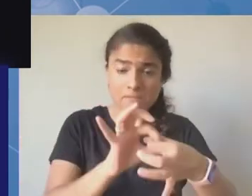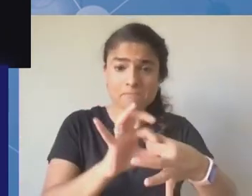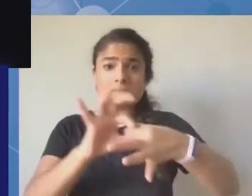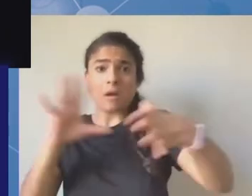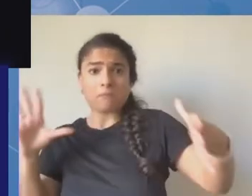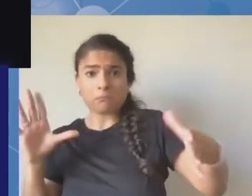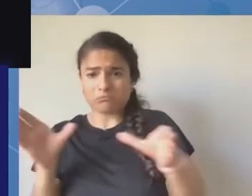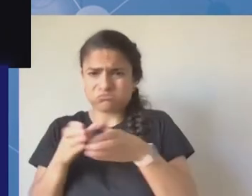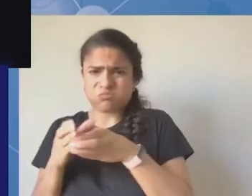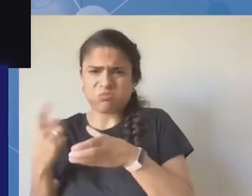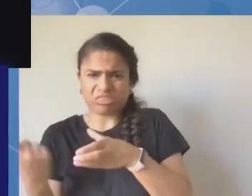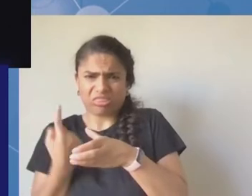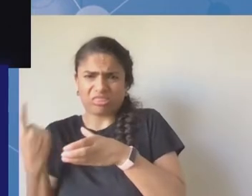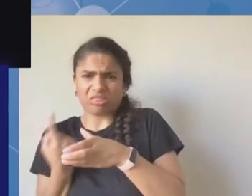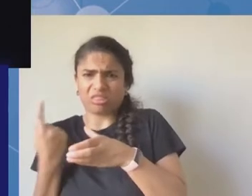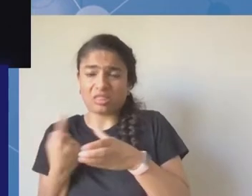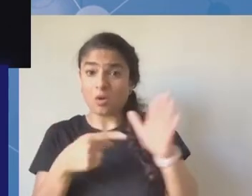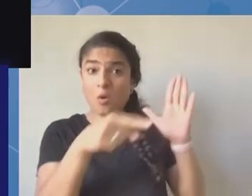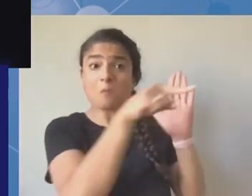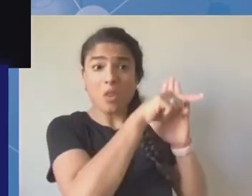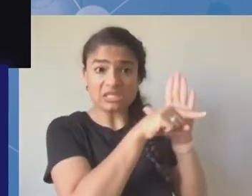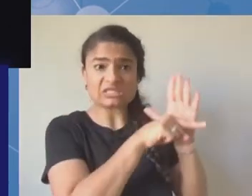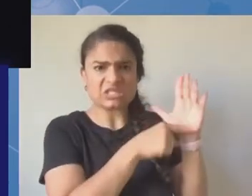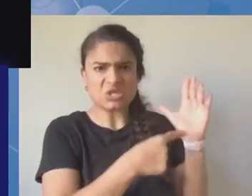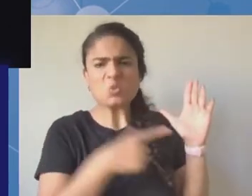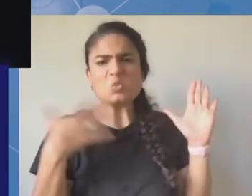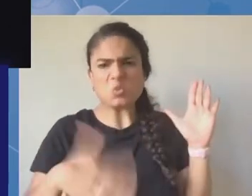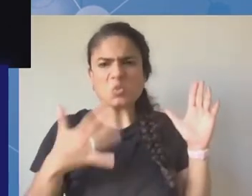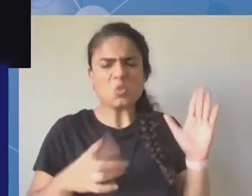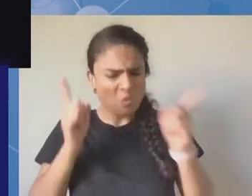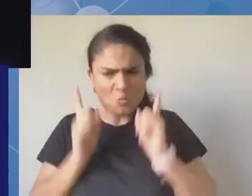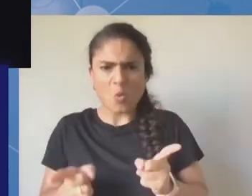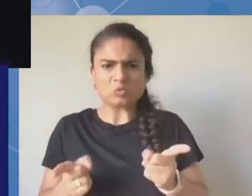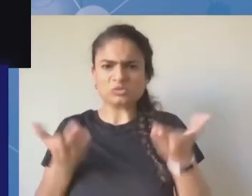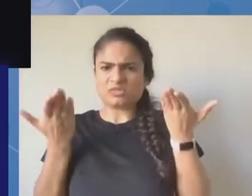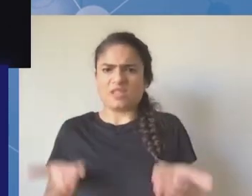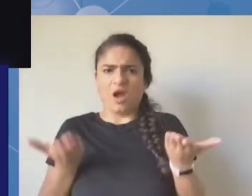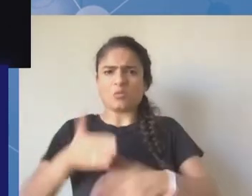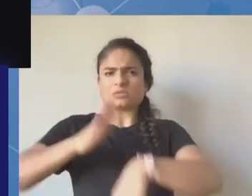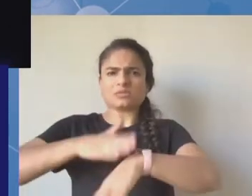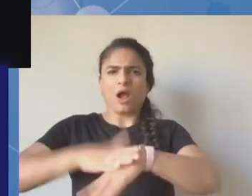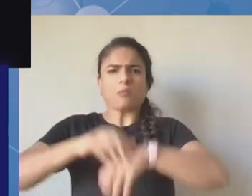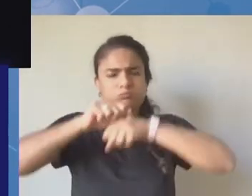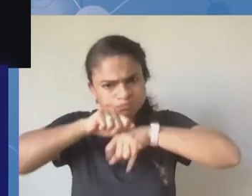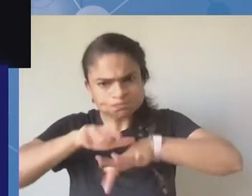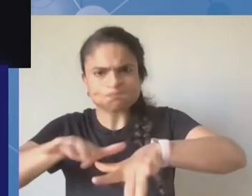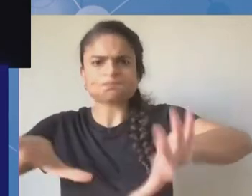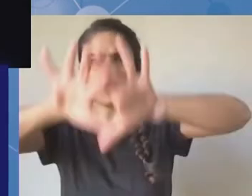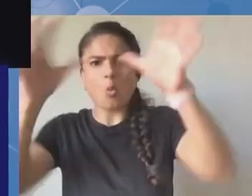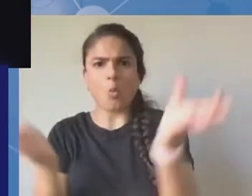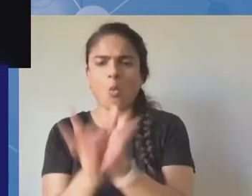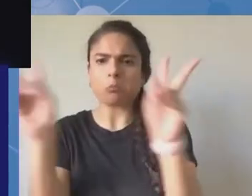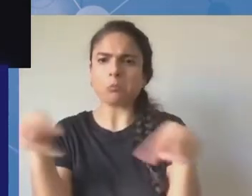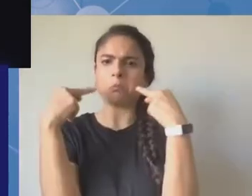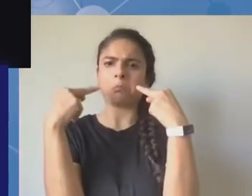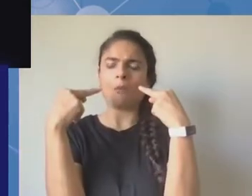the future. Who controls the present controls the past. So think, who controls the internet? Is it truly democratic? And